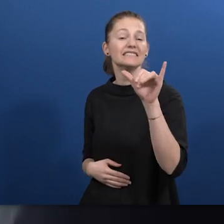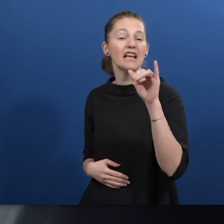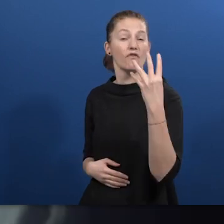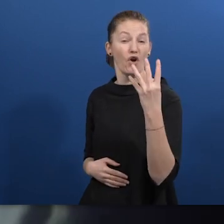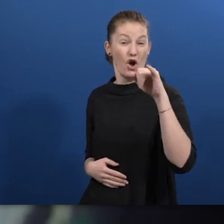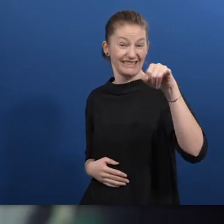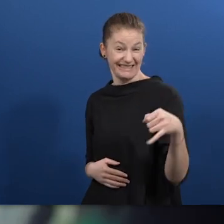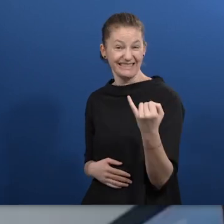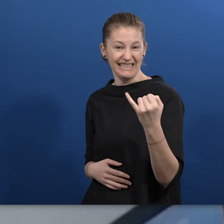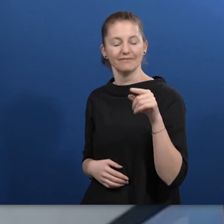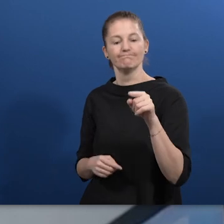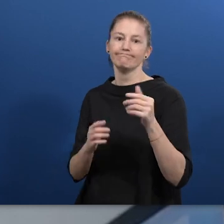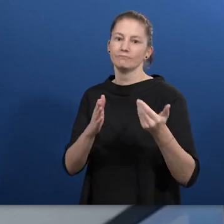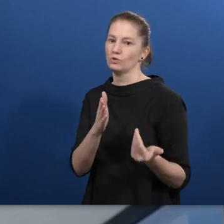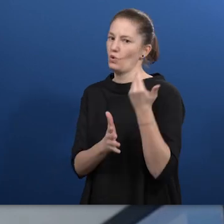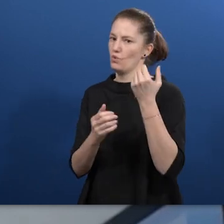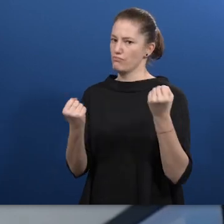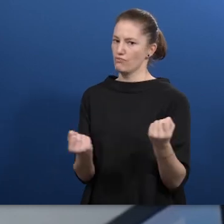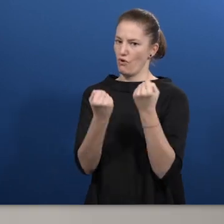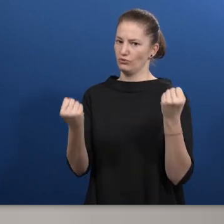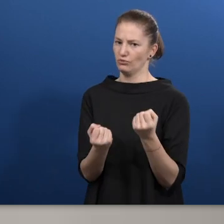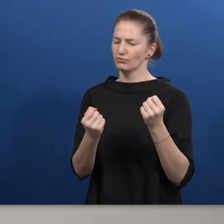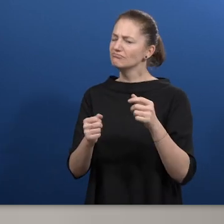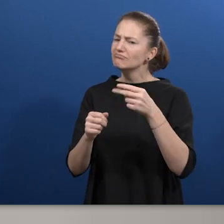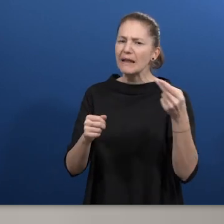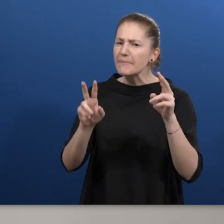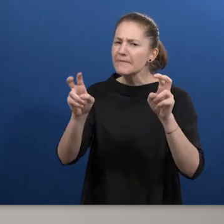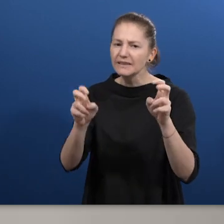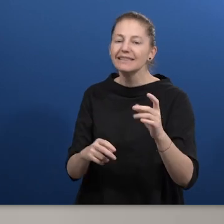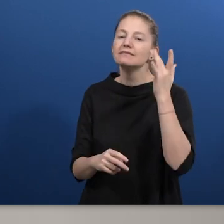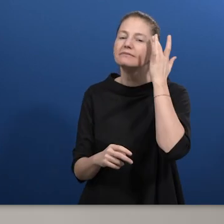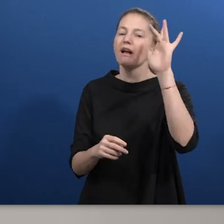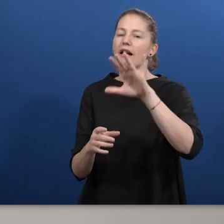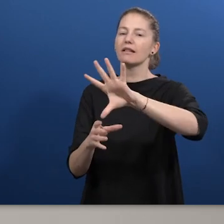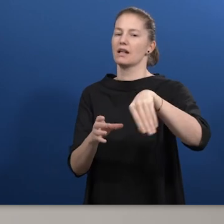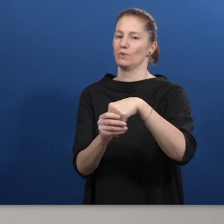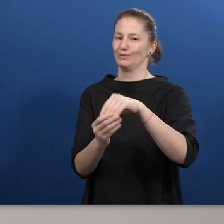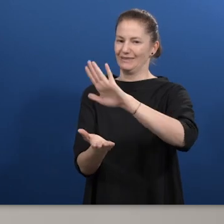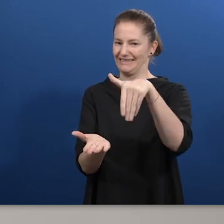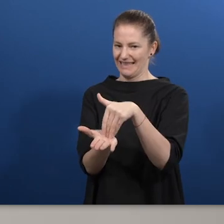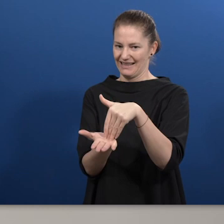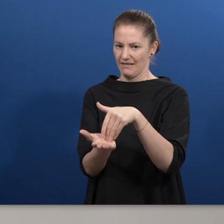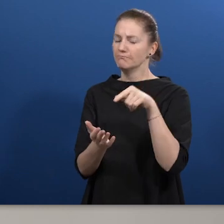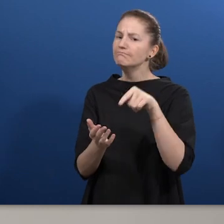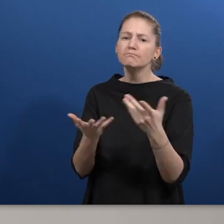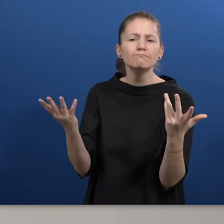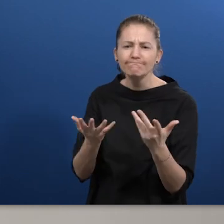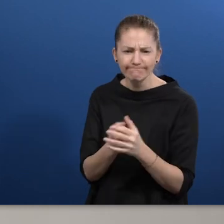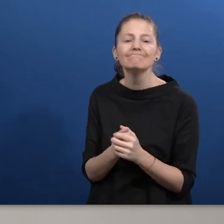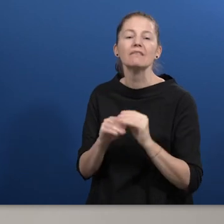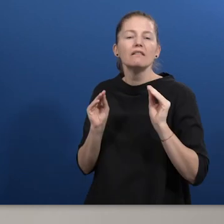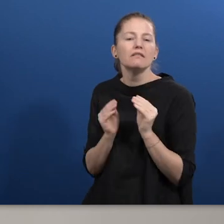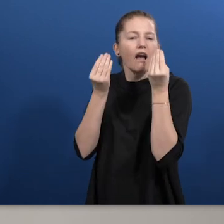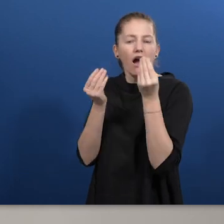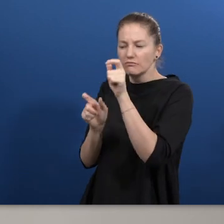Youth for Jobs has an innovative product called the Smart Inclusion Centers. They help increase enrollment of